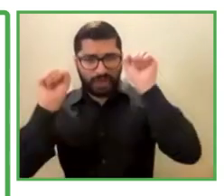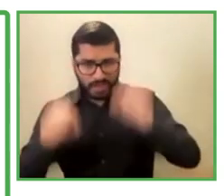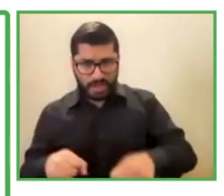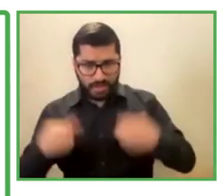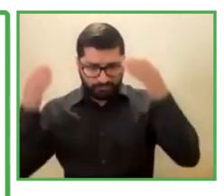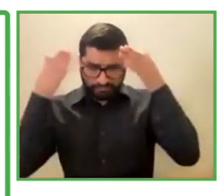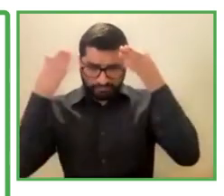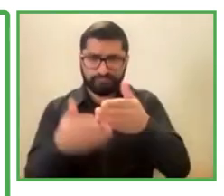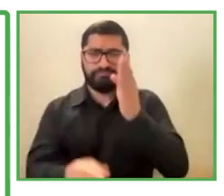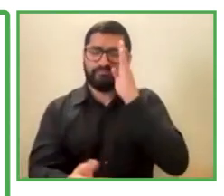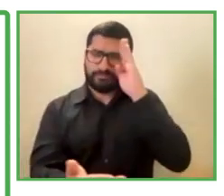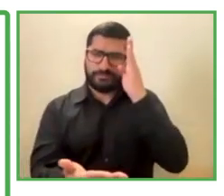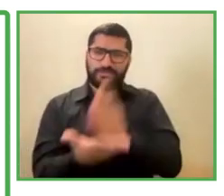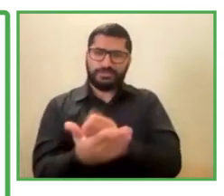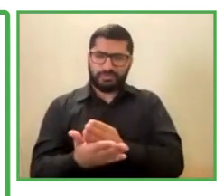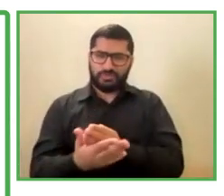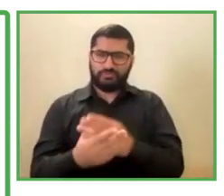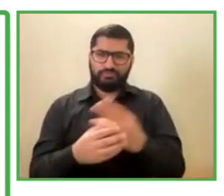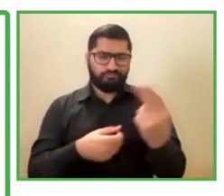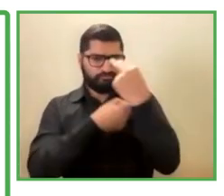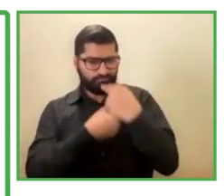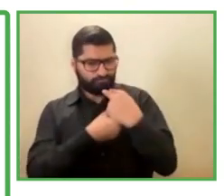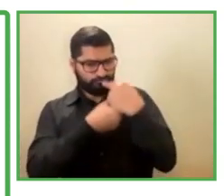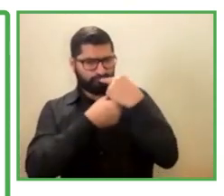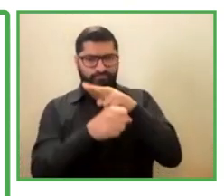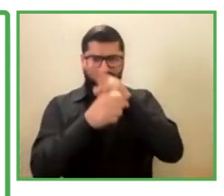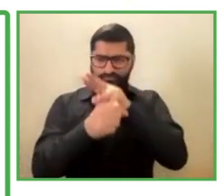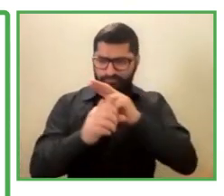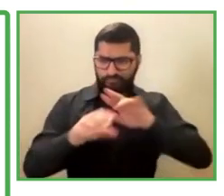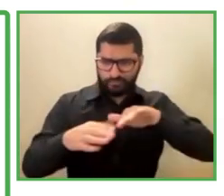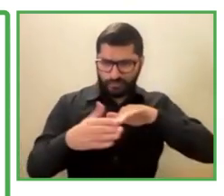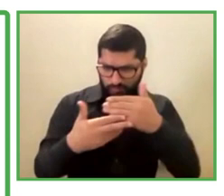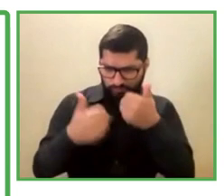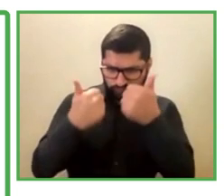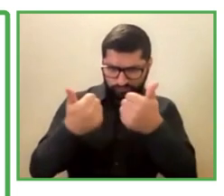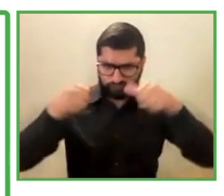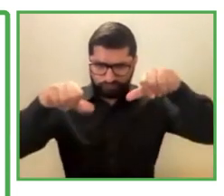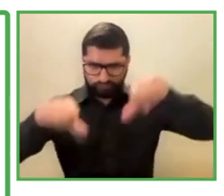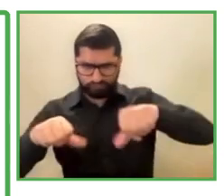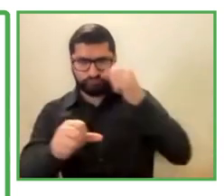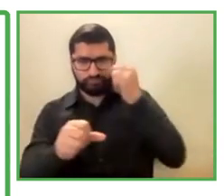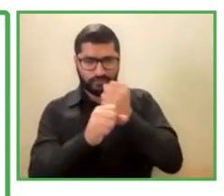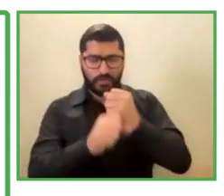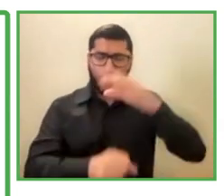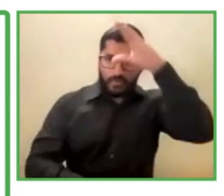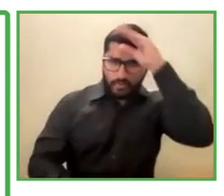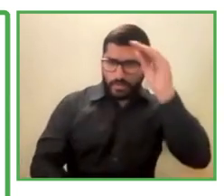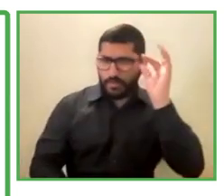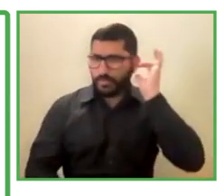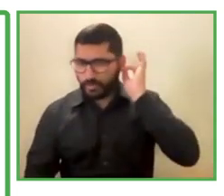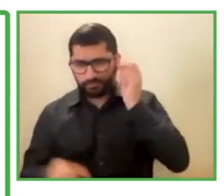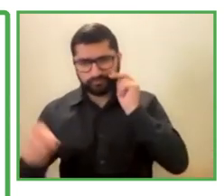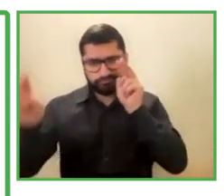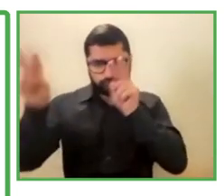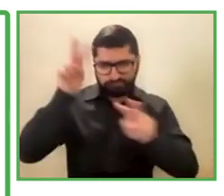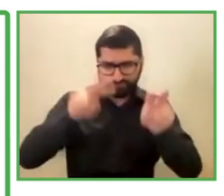how we were doing things and how our collaborators perceive the actions that we were doing.